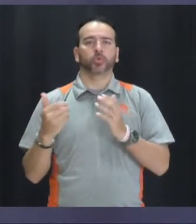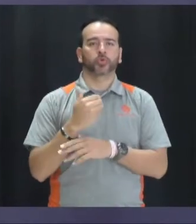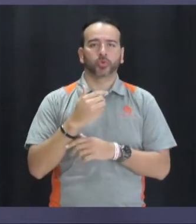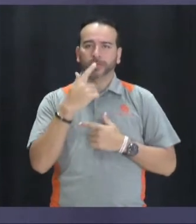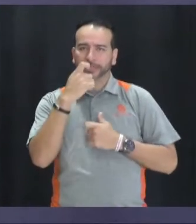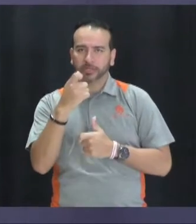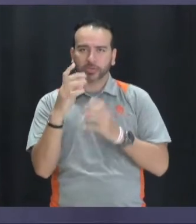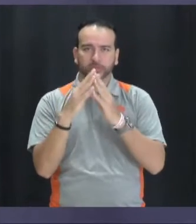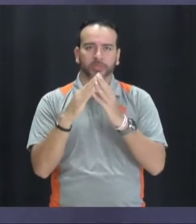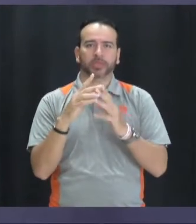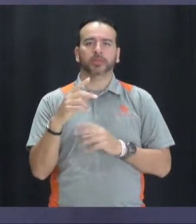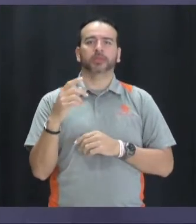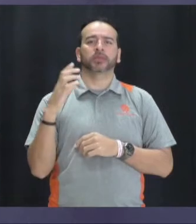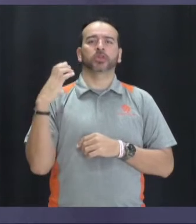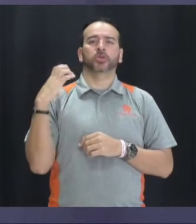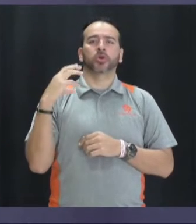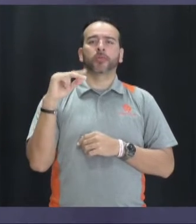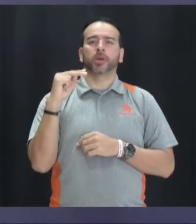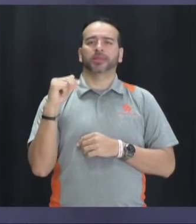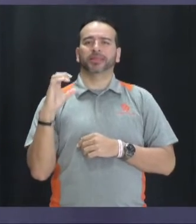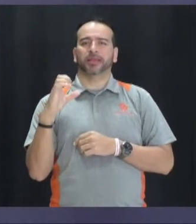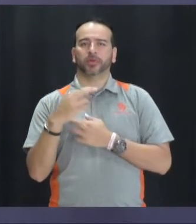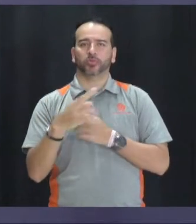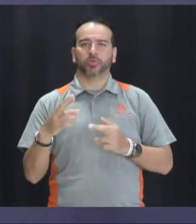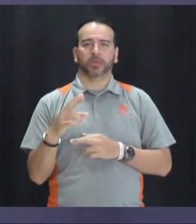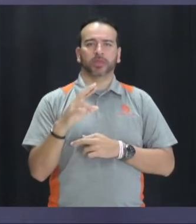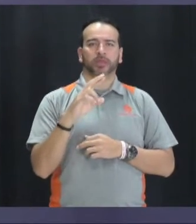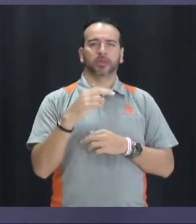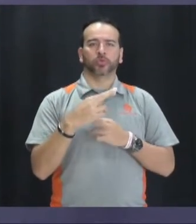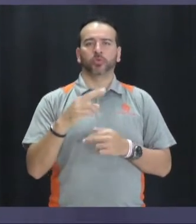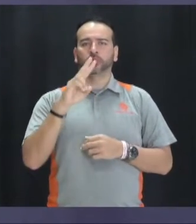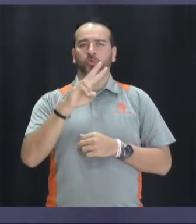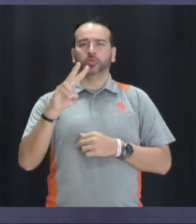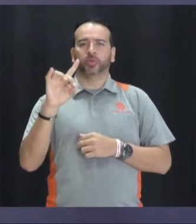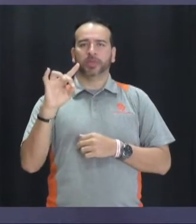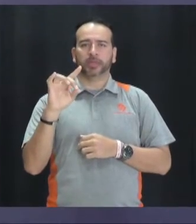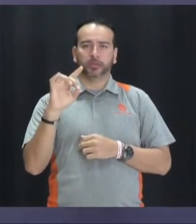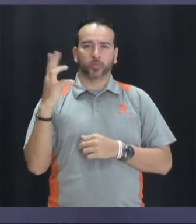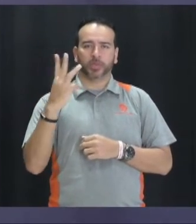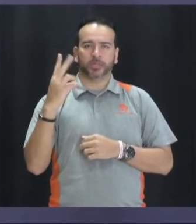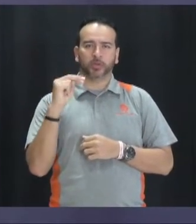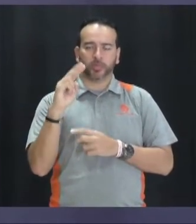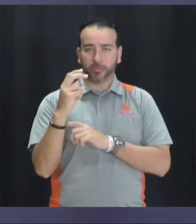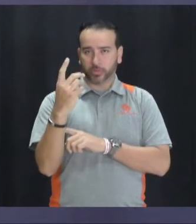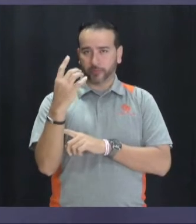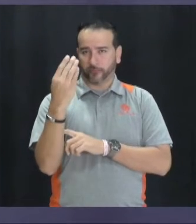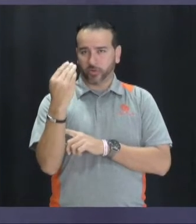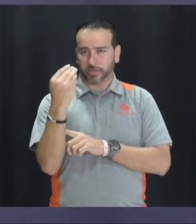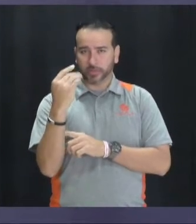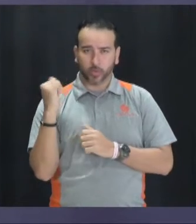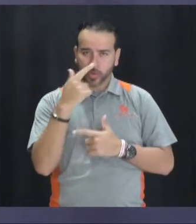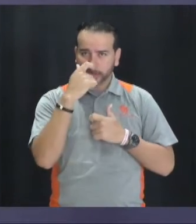Meeting will be held in Coach Martinax Room, Room 228 on Wednesday, November 14th. All interested